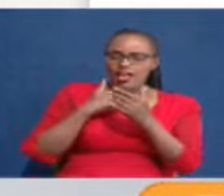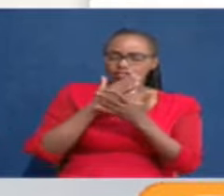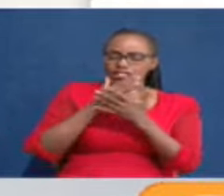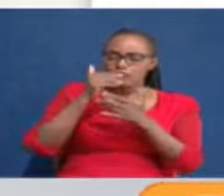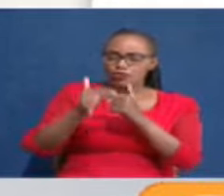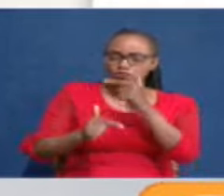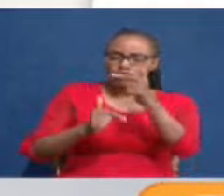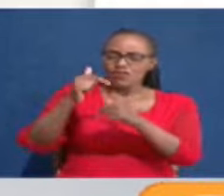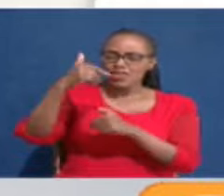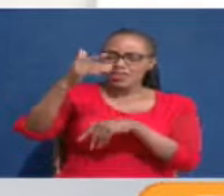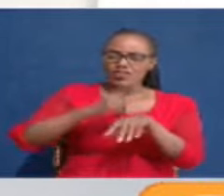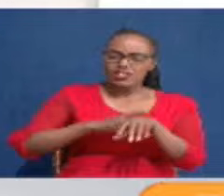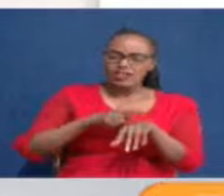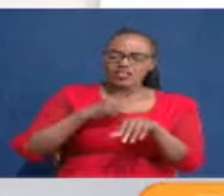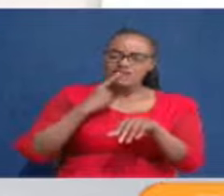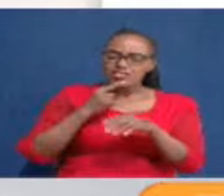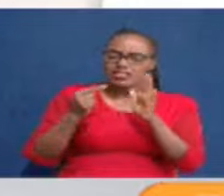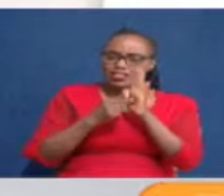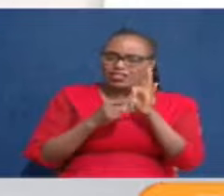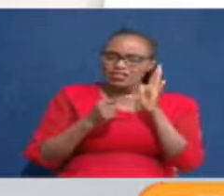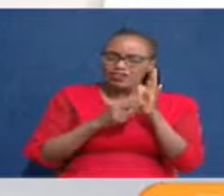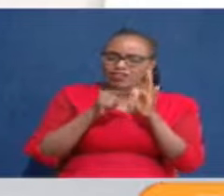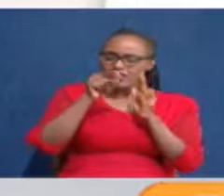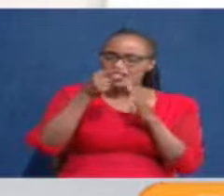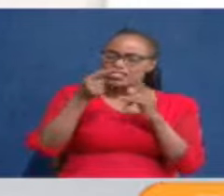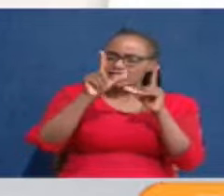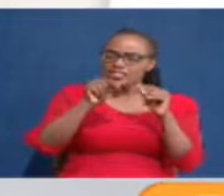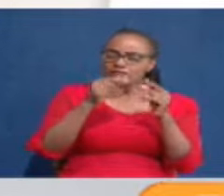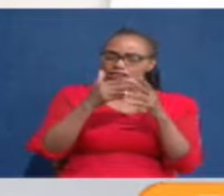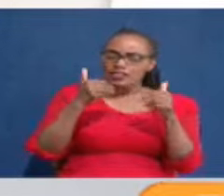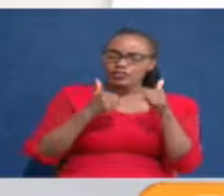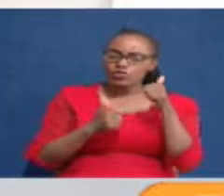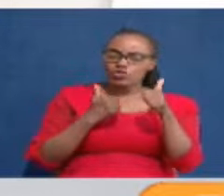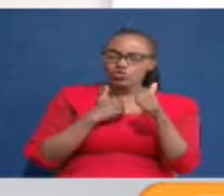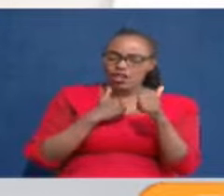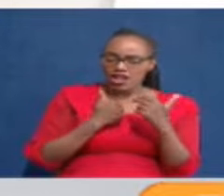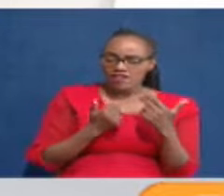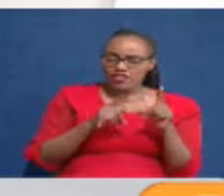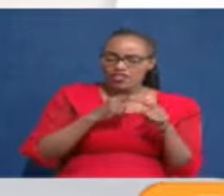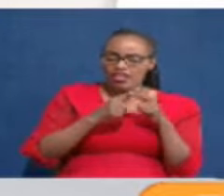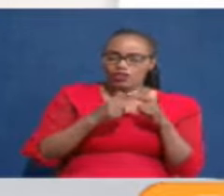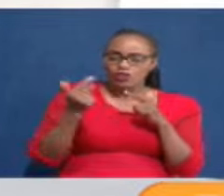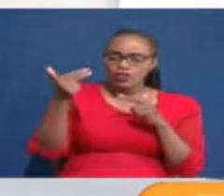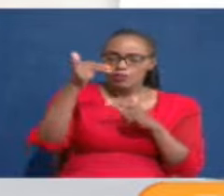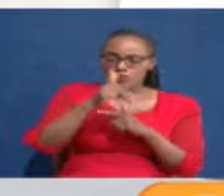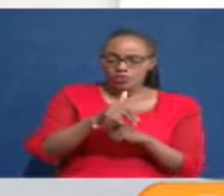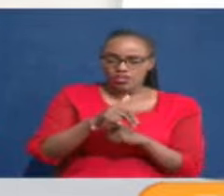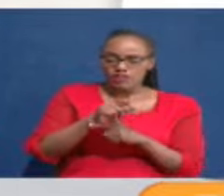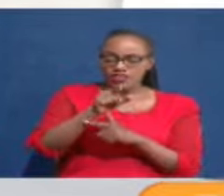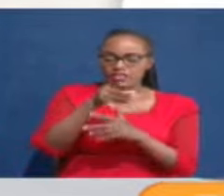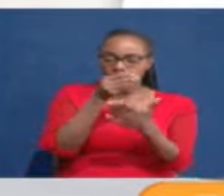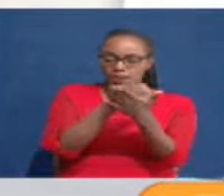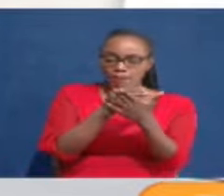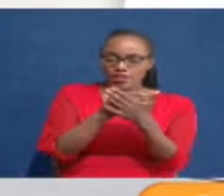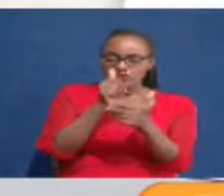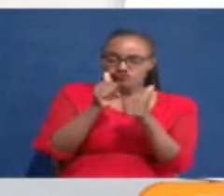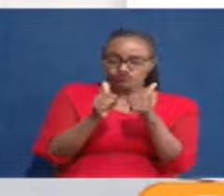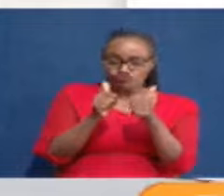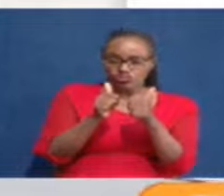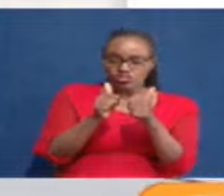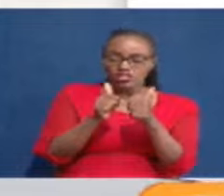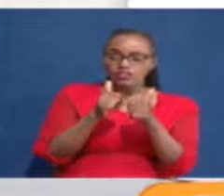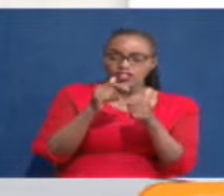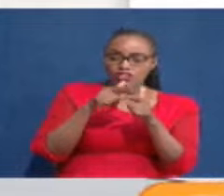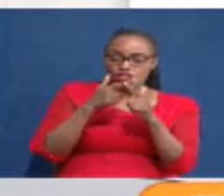forward and forward, and they kept saying all of these subsidies that you have, particularly on petroleum products, that's a good revenue earner because you can imagine the